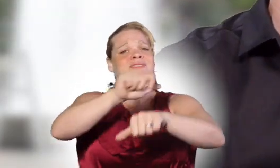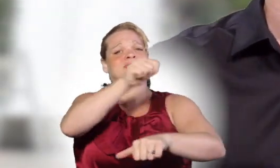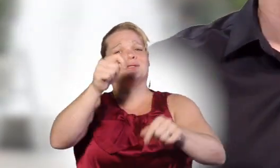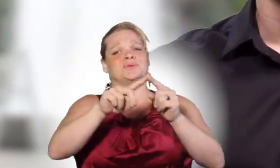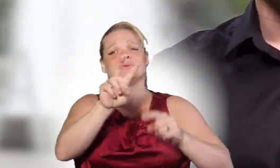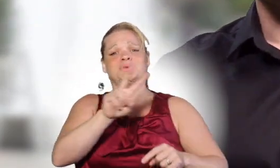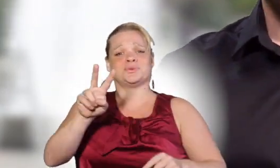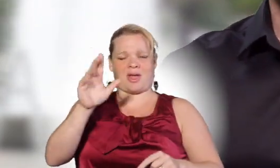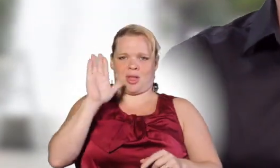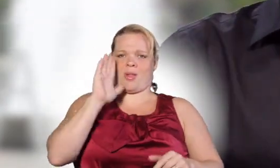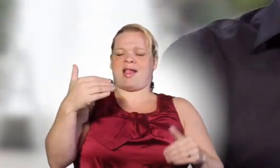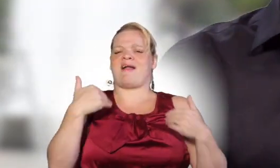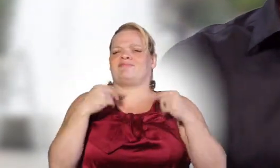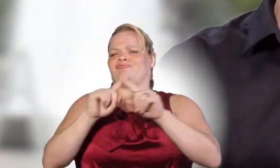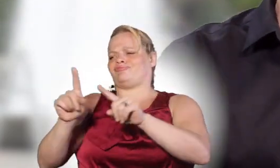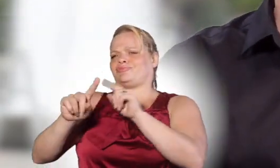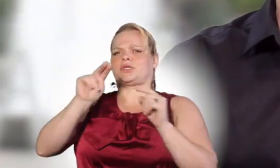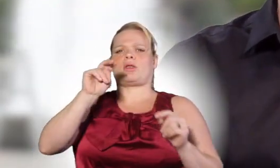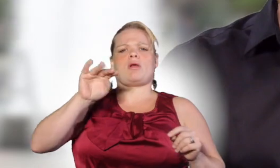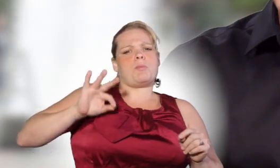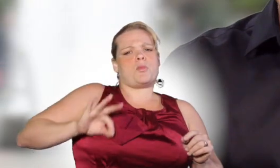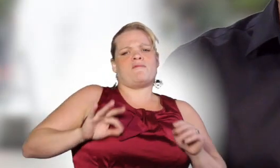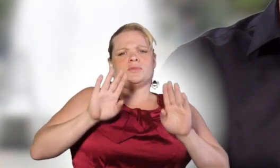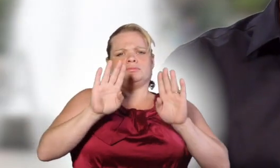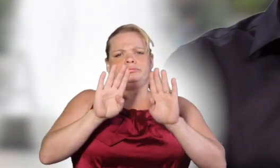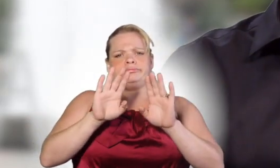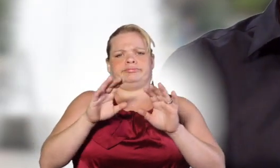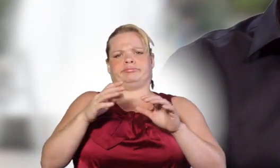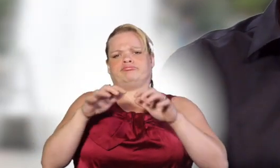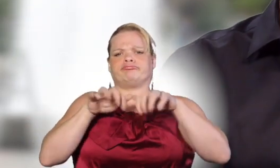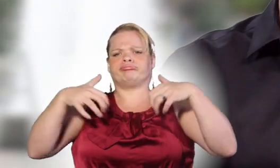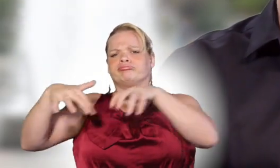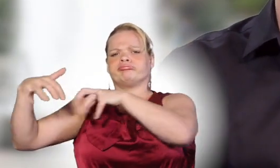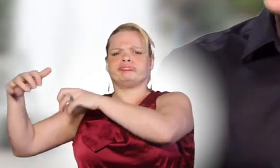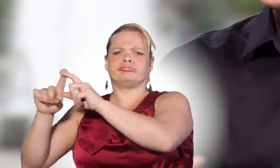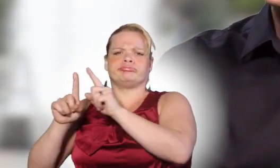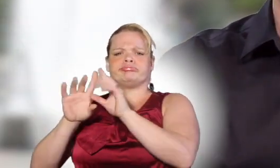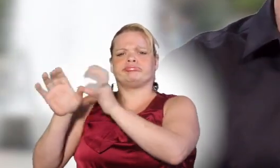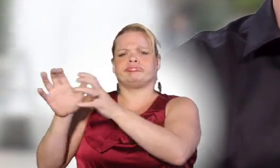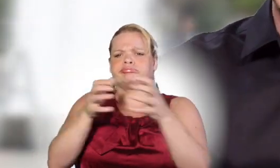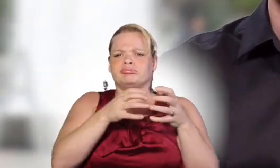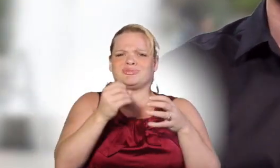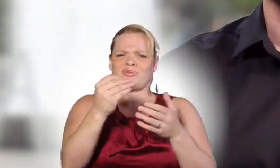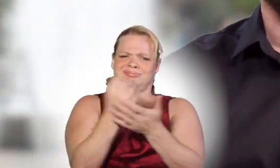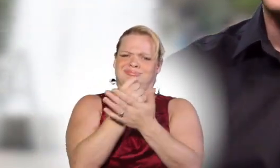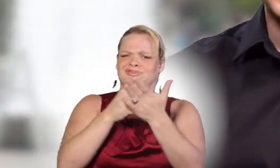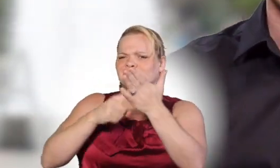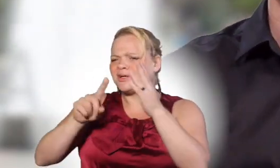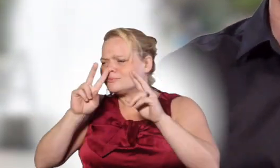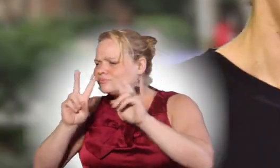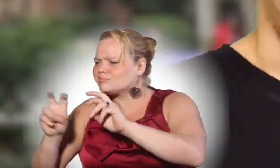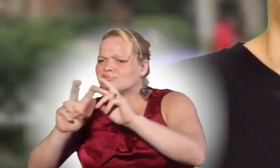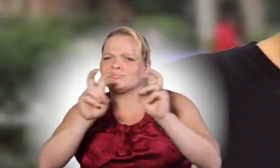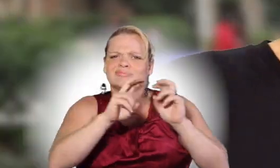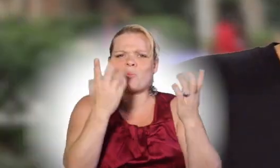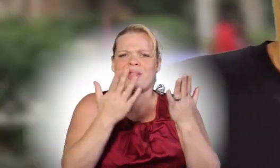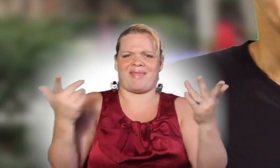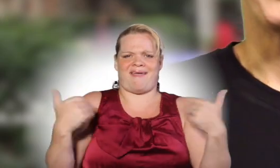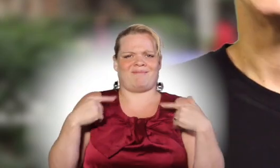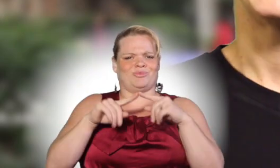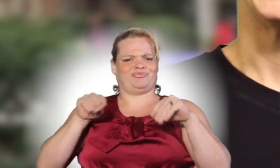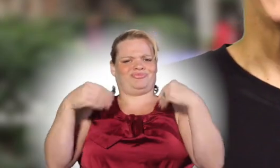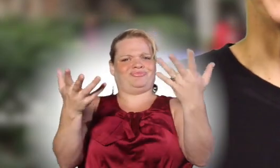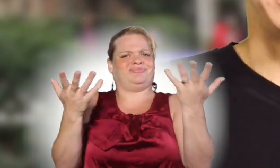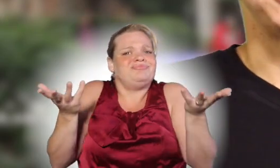to 2 p.m. There will be a non-profit booth set up and a couple of performances, so be sure to check out the free speech area, guys. Right on.